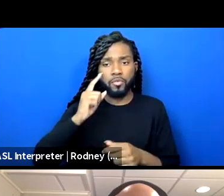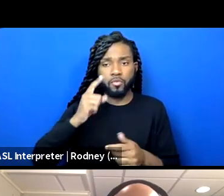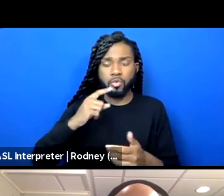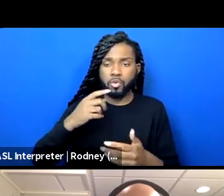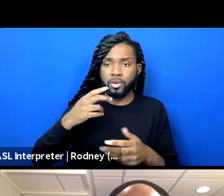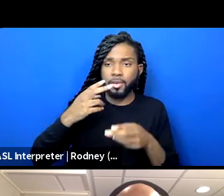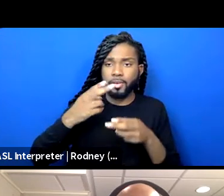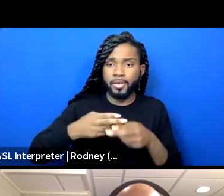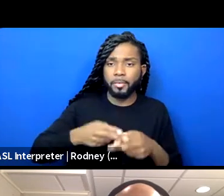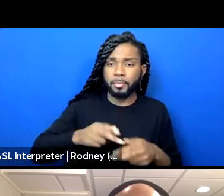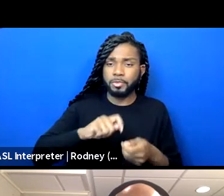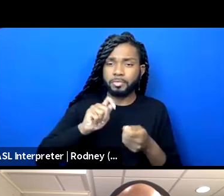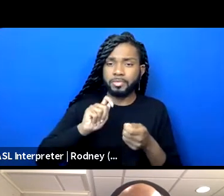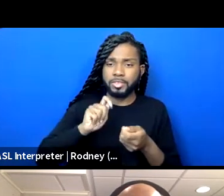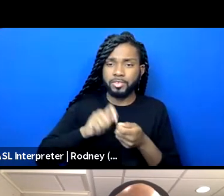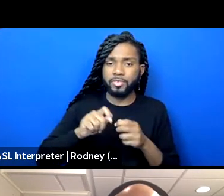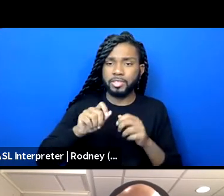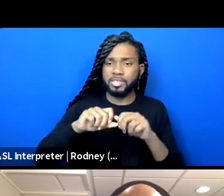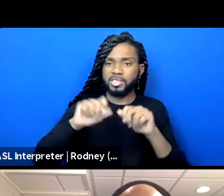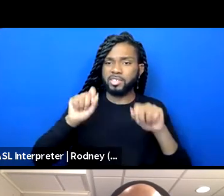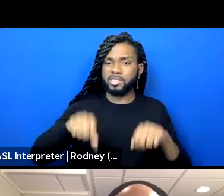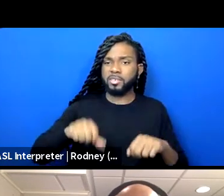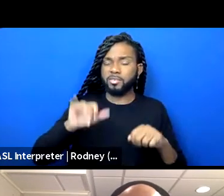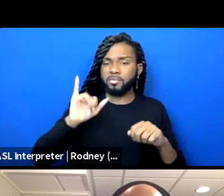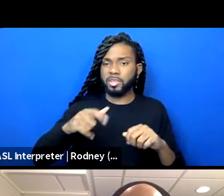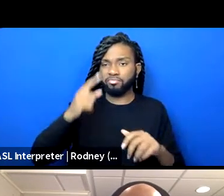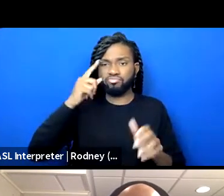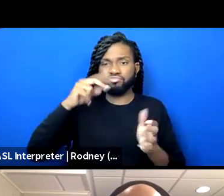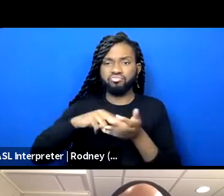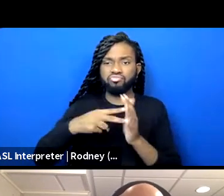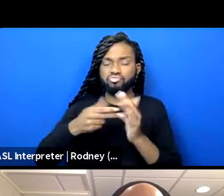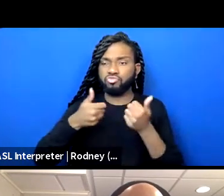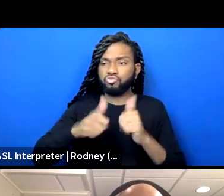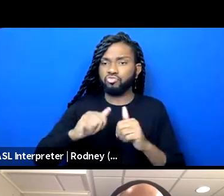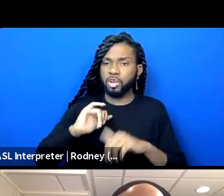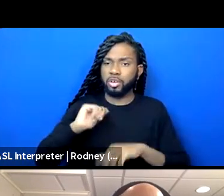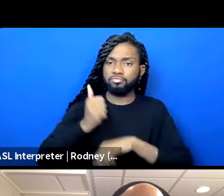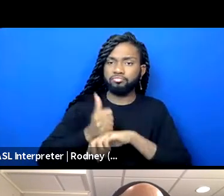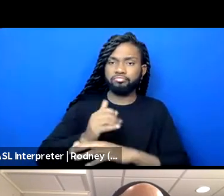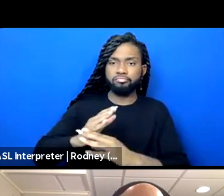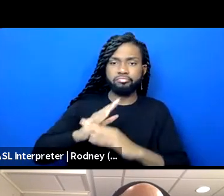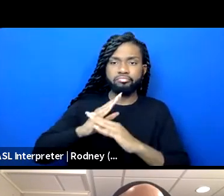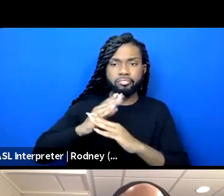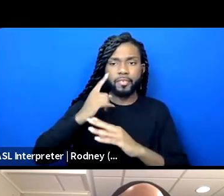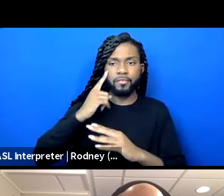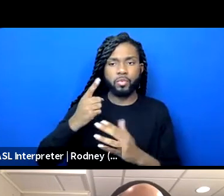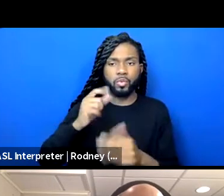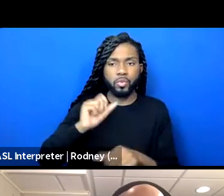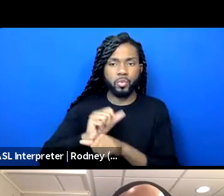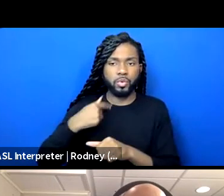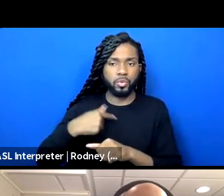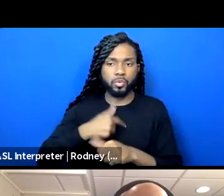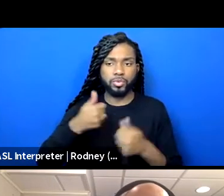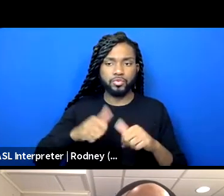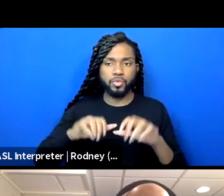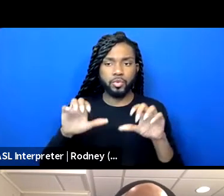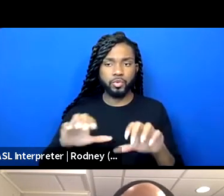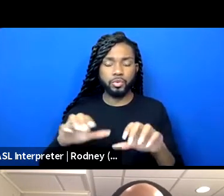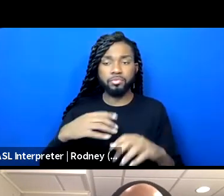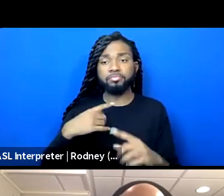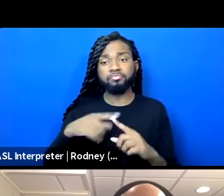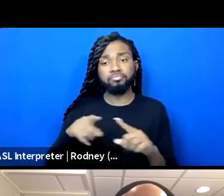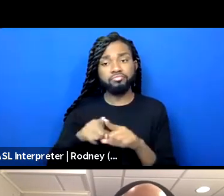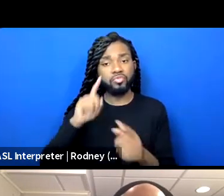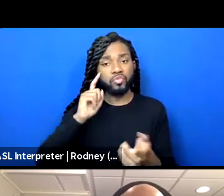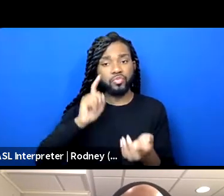that seek to present roadblocks for the work that we're trying to do and that we're not the